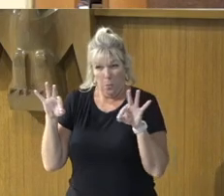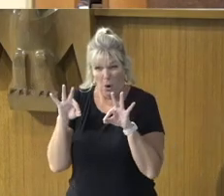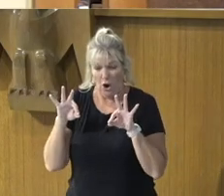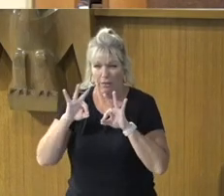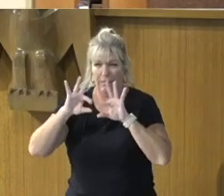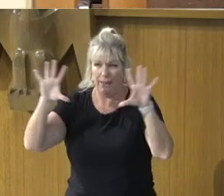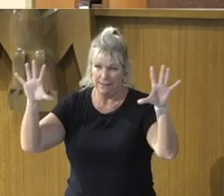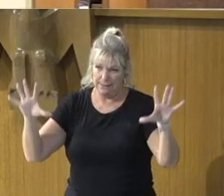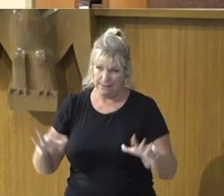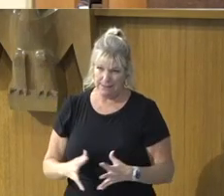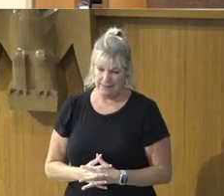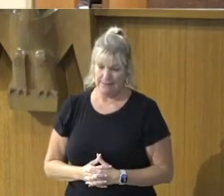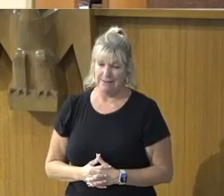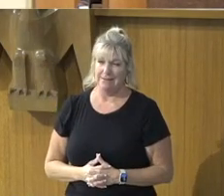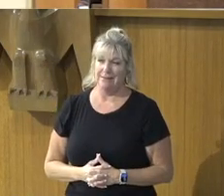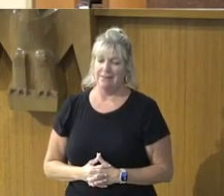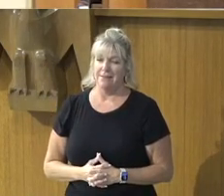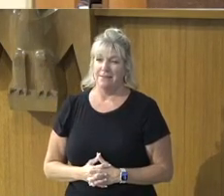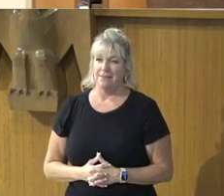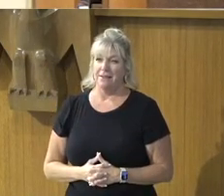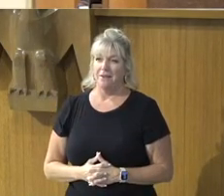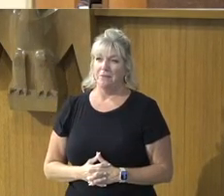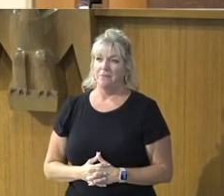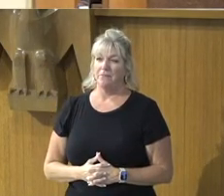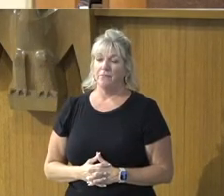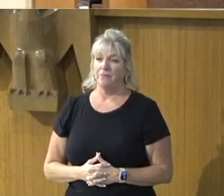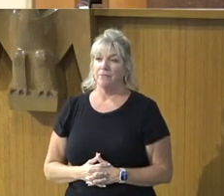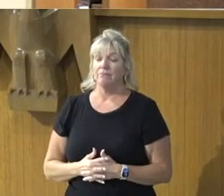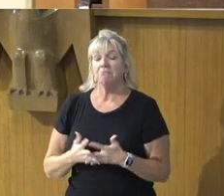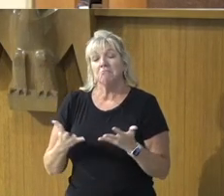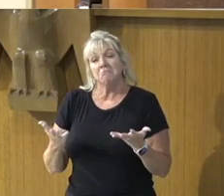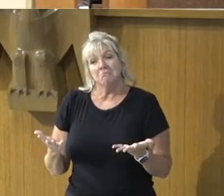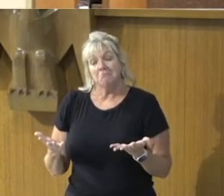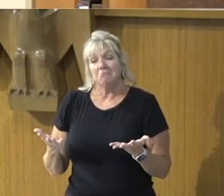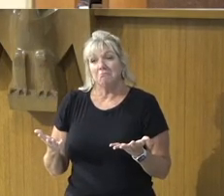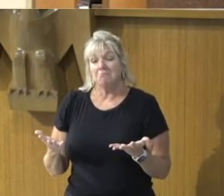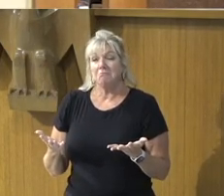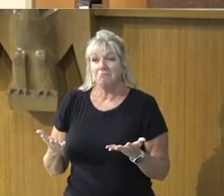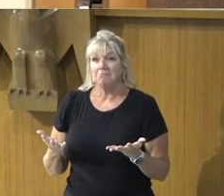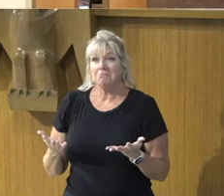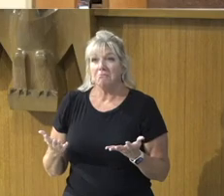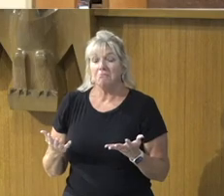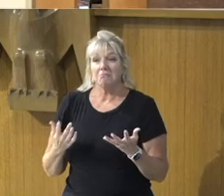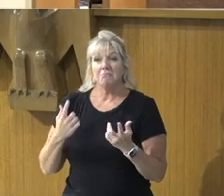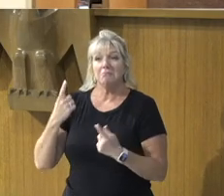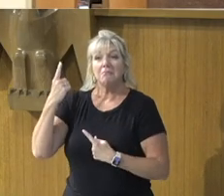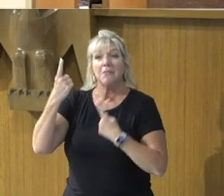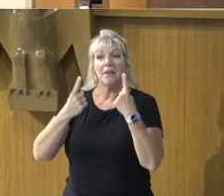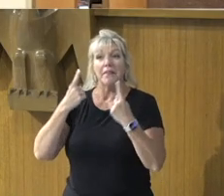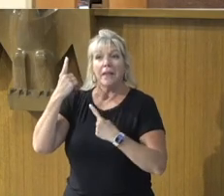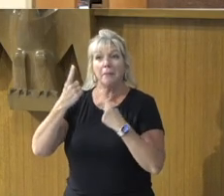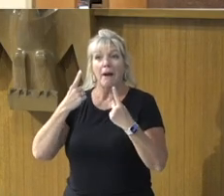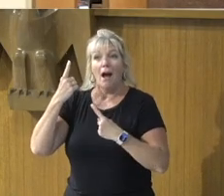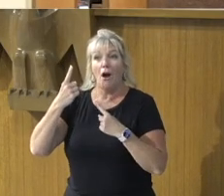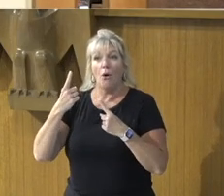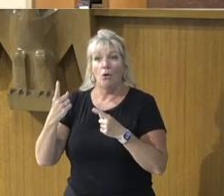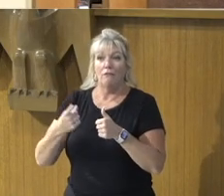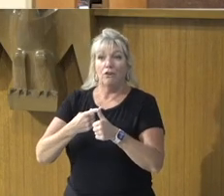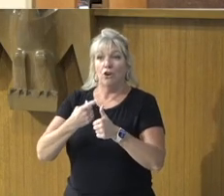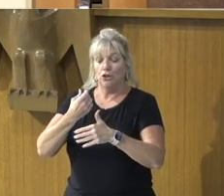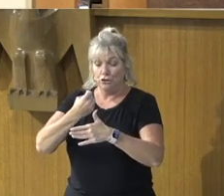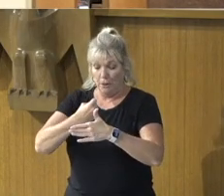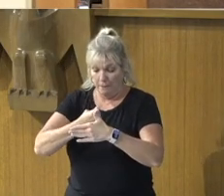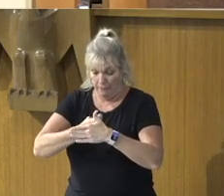Well, One way to think about that, Of course, Is the reality that, From the first daybreak of life, I mean, We